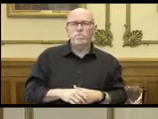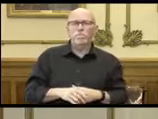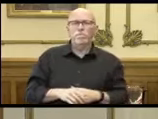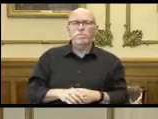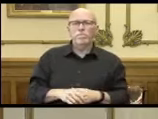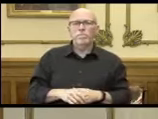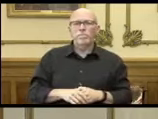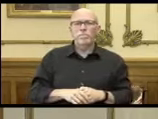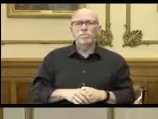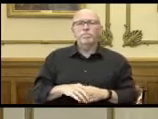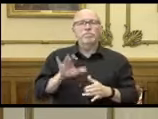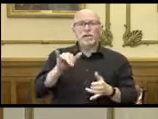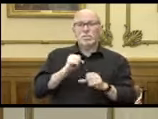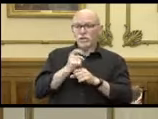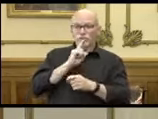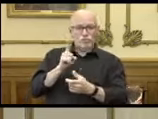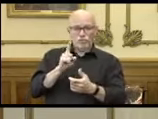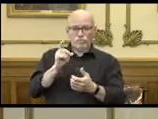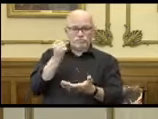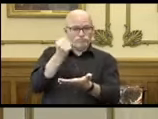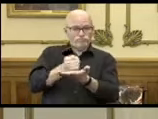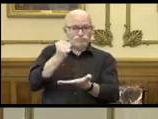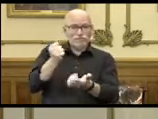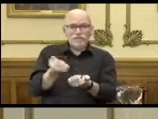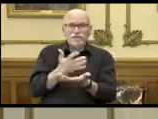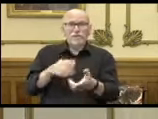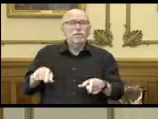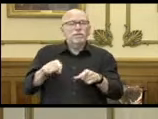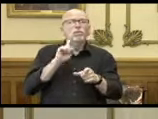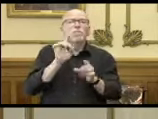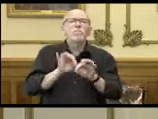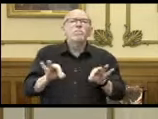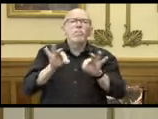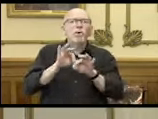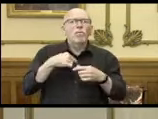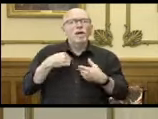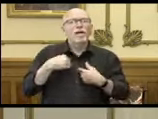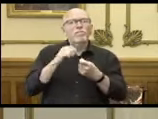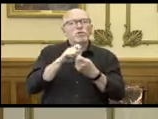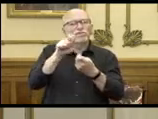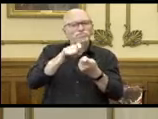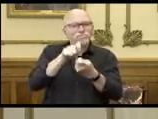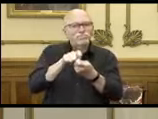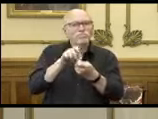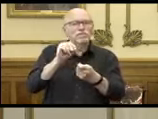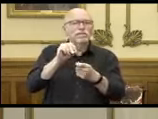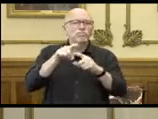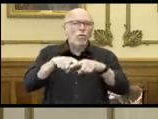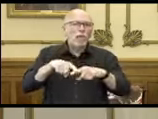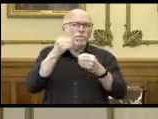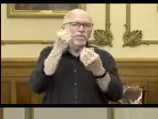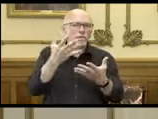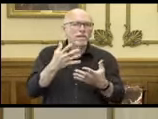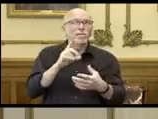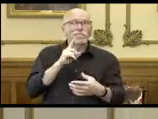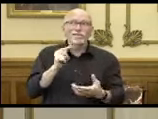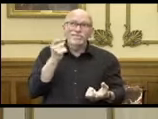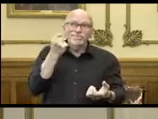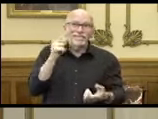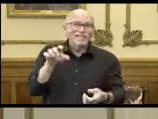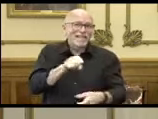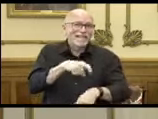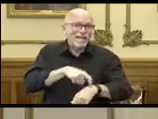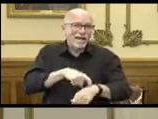This validation process is critical for us to have accurate and reliable data. But it also takes some time.